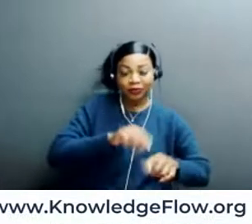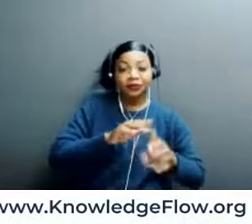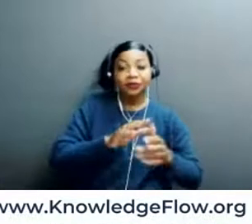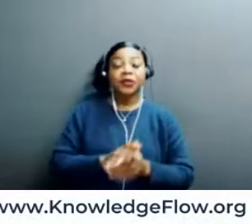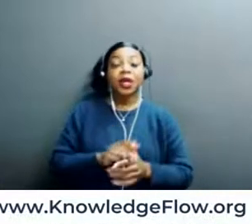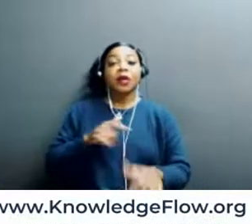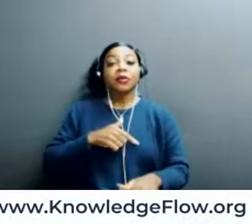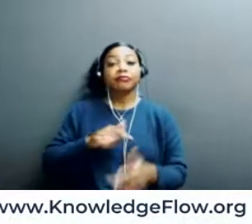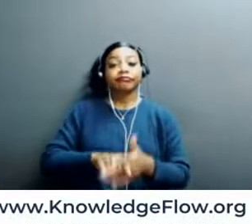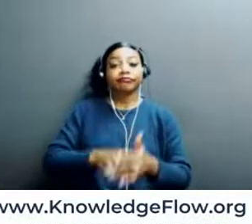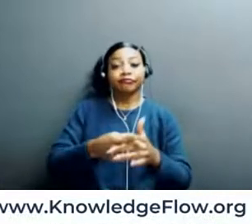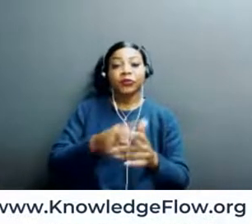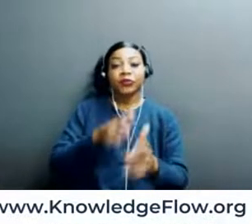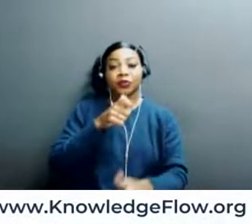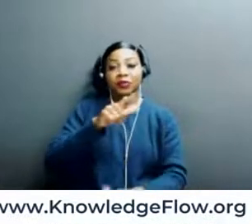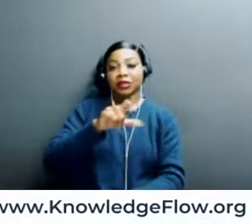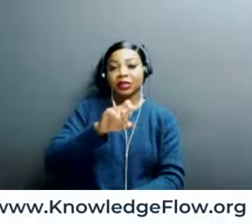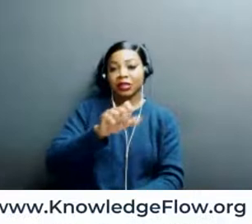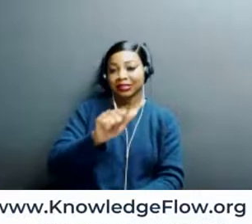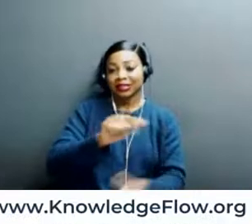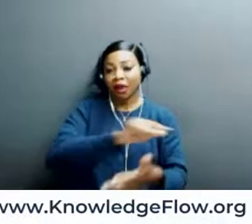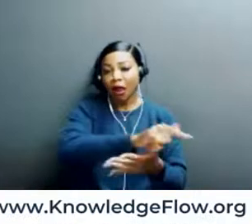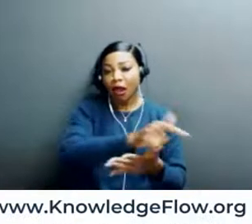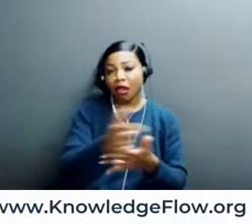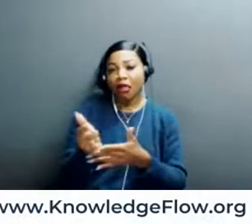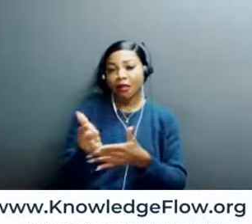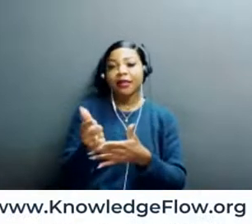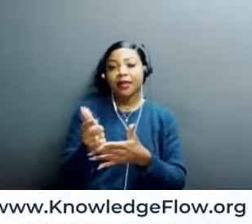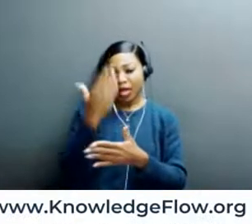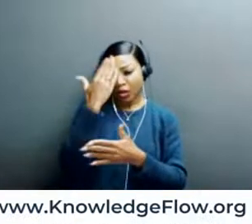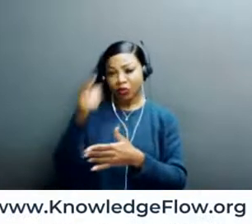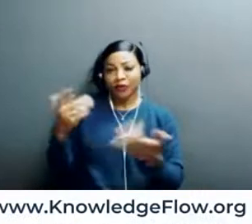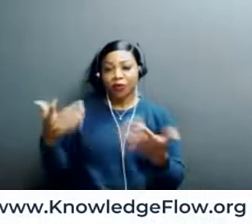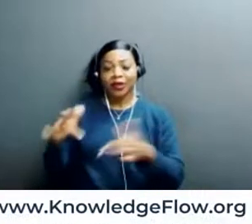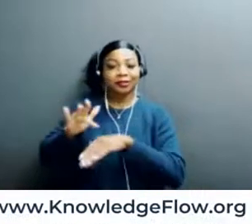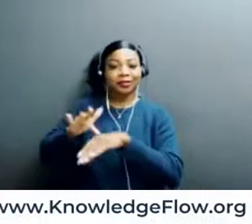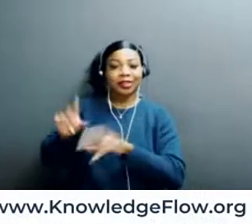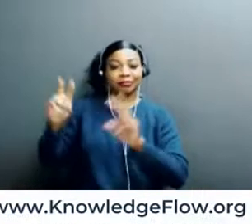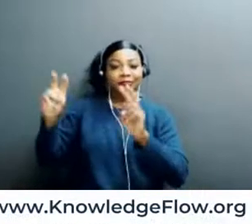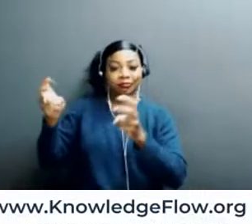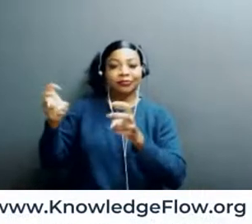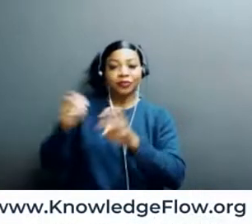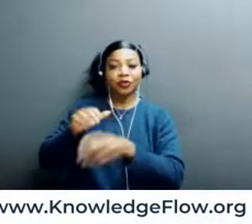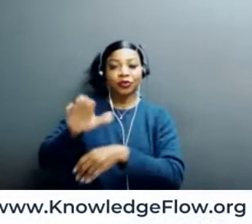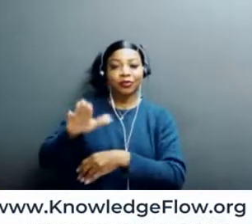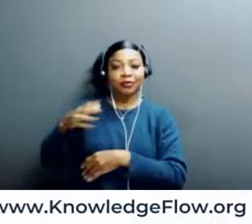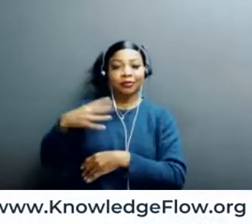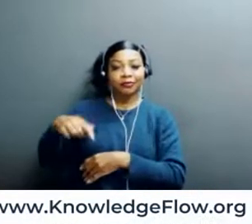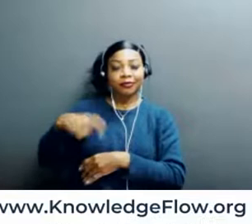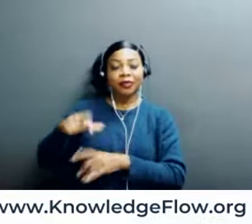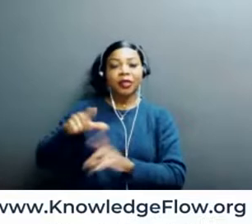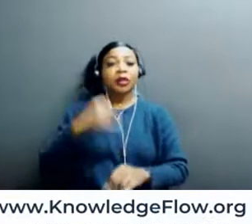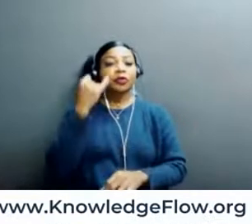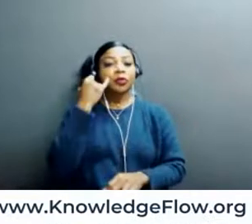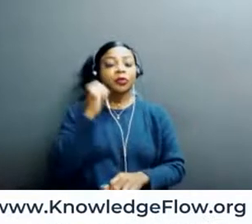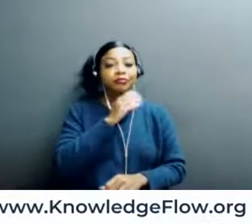because I know that is a topic you've also addressed in your conference and you're addressing your work every day. So somebody, an older person who